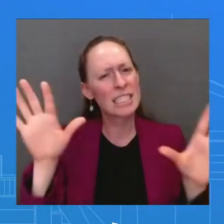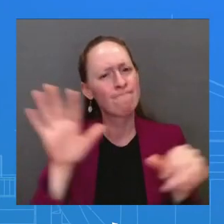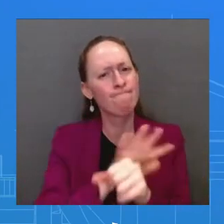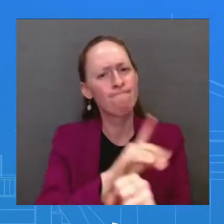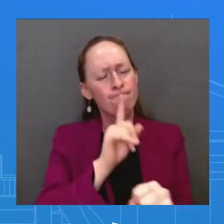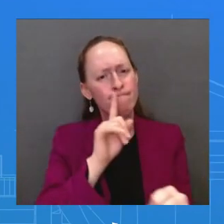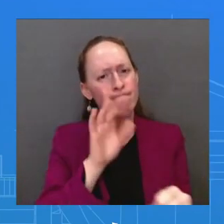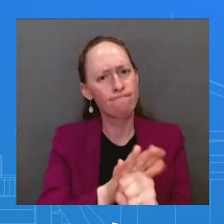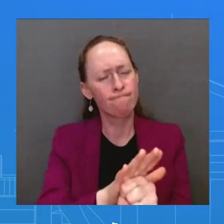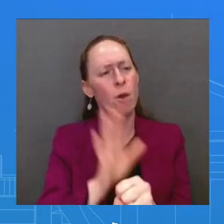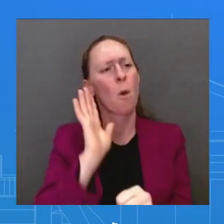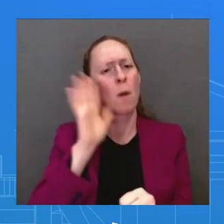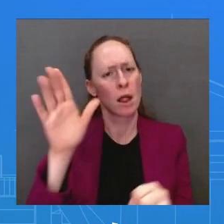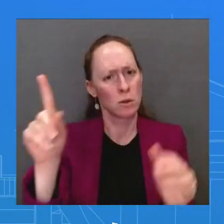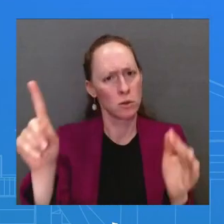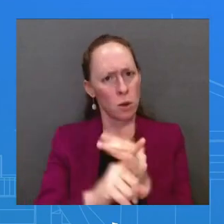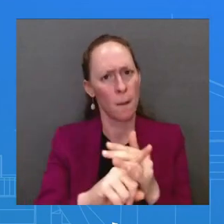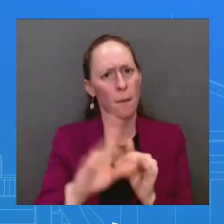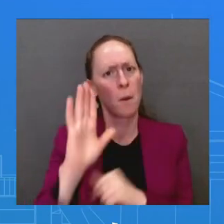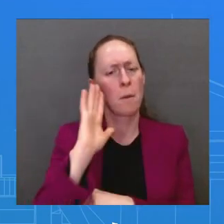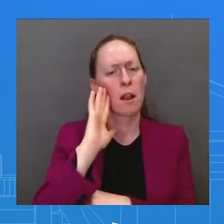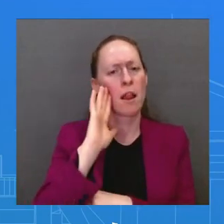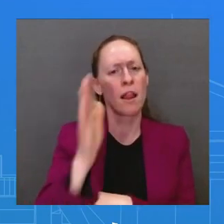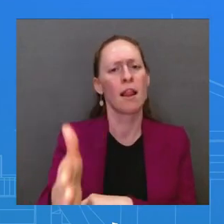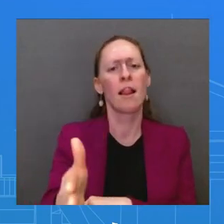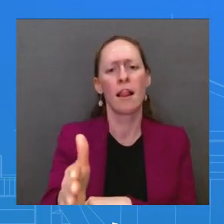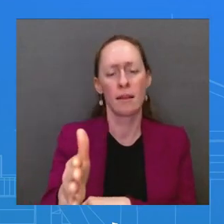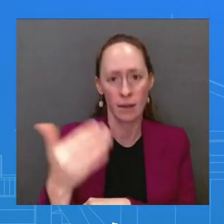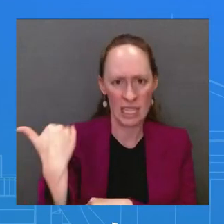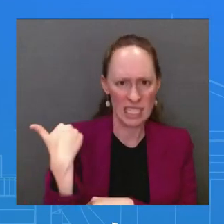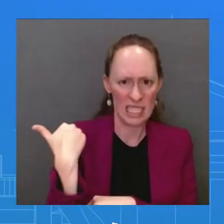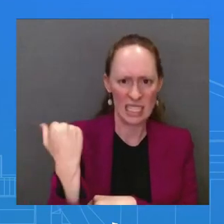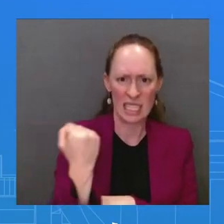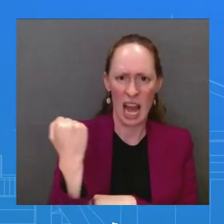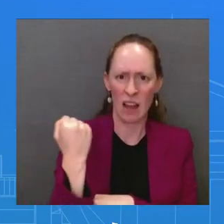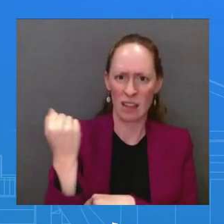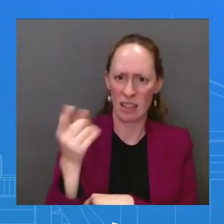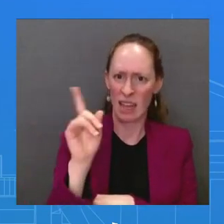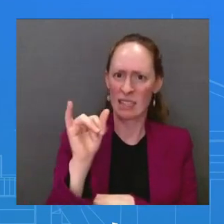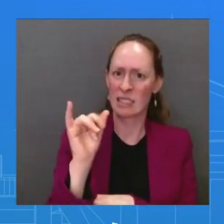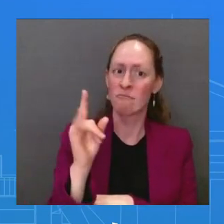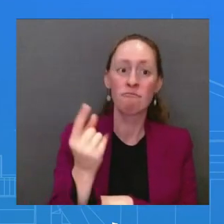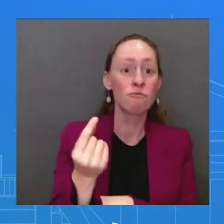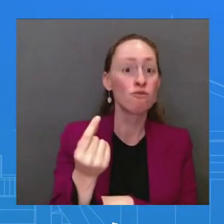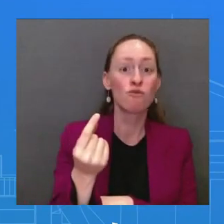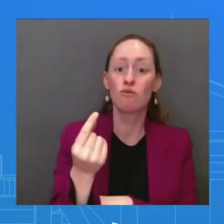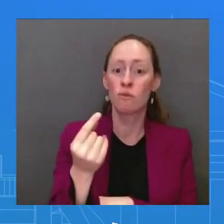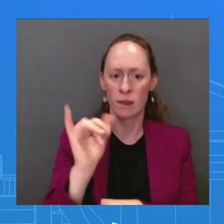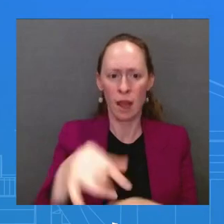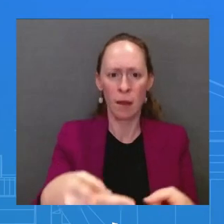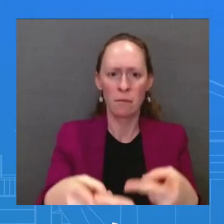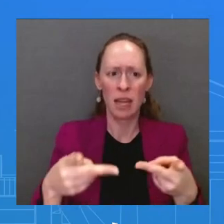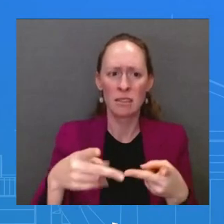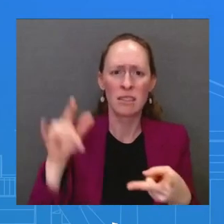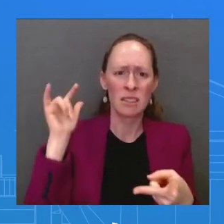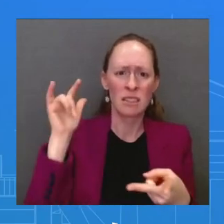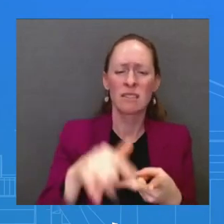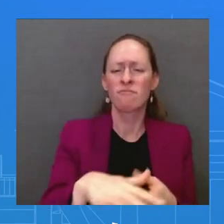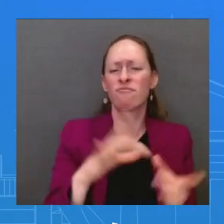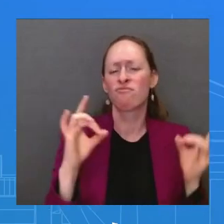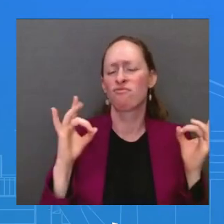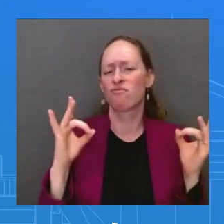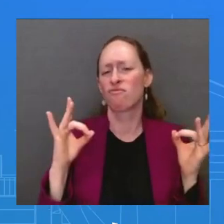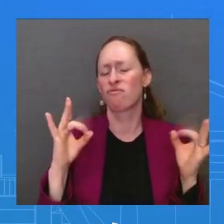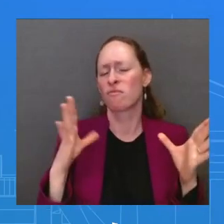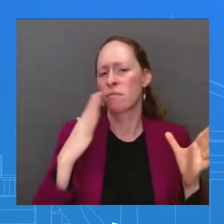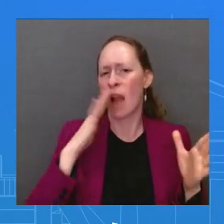a rural area, right, that was devastated. Some parts were devastated by Hurricane Idalia, and he